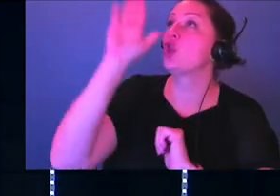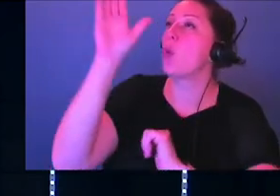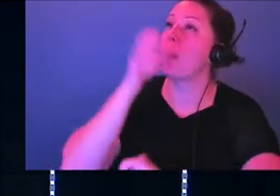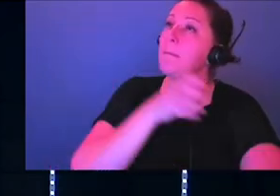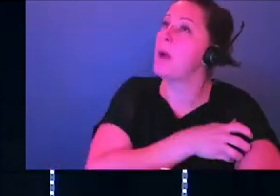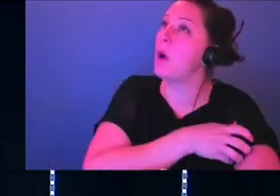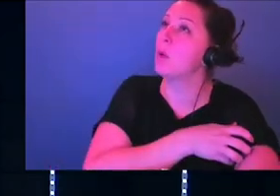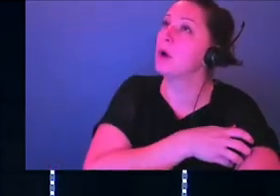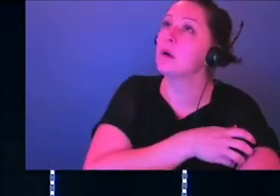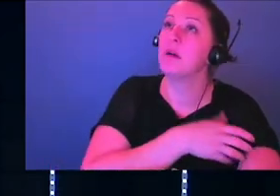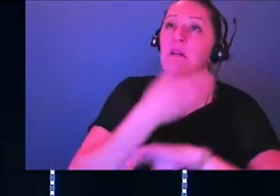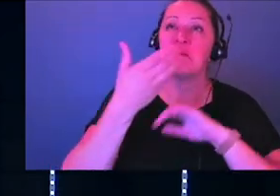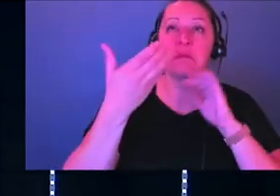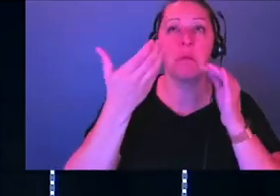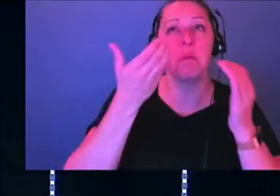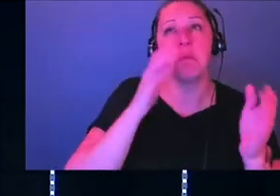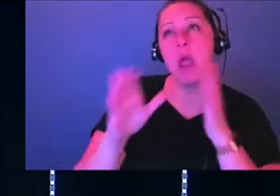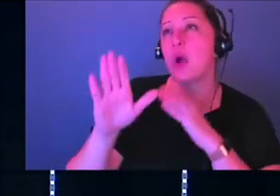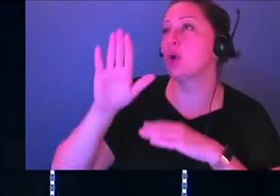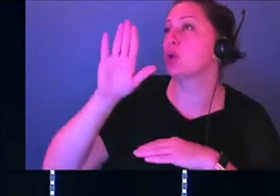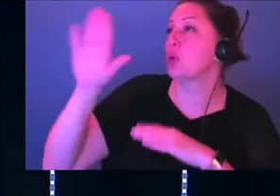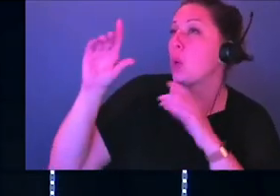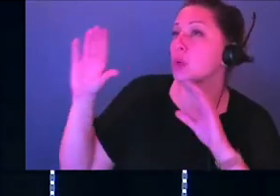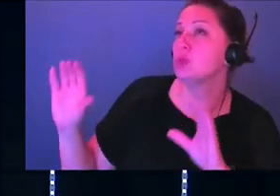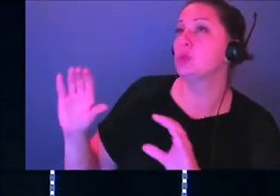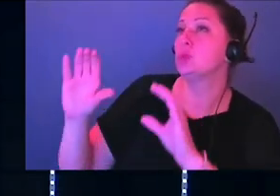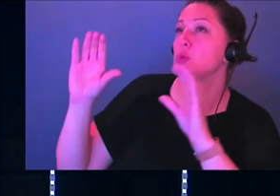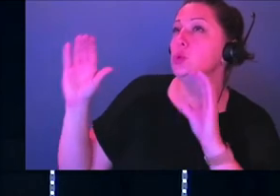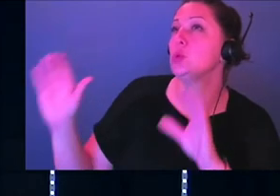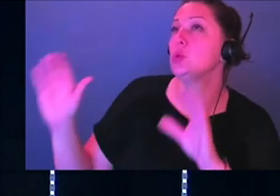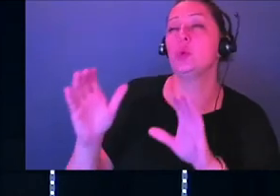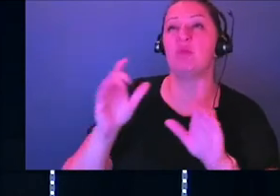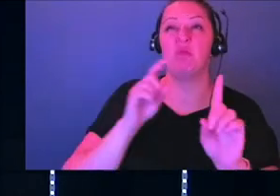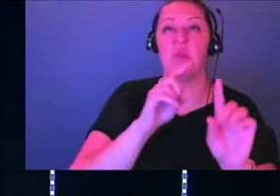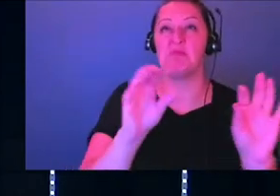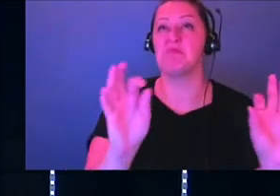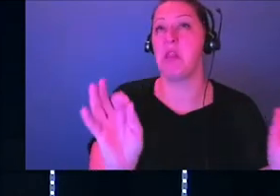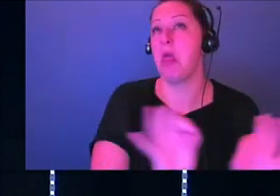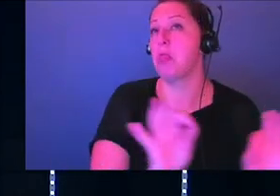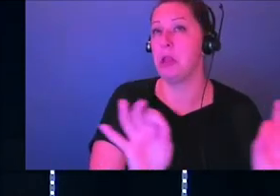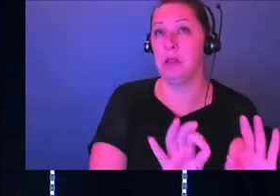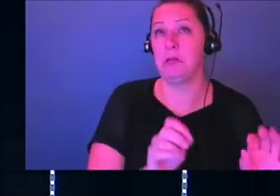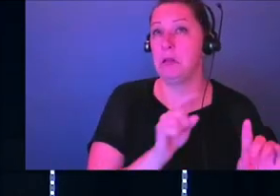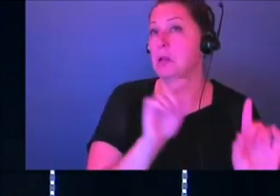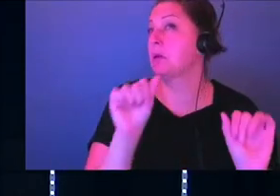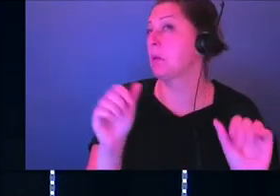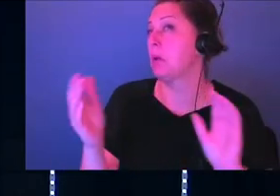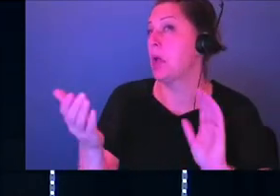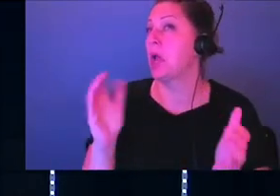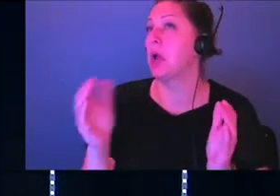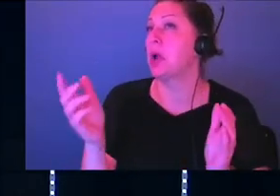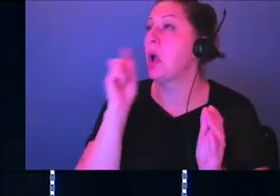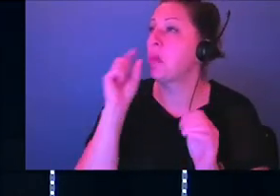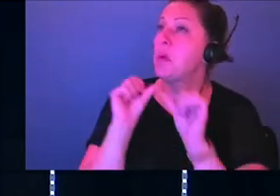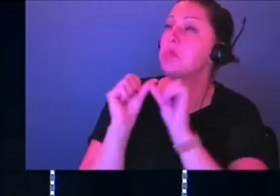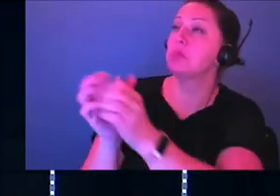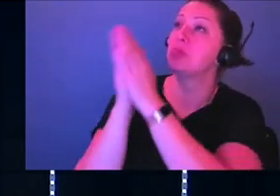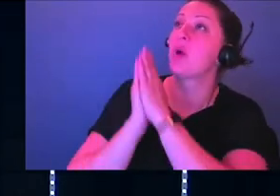Nothing compares to you and what you can do, God. Nothing compares to who you are, Jesus. So I'm going to praise.